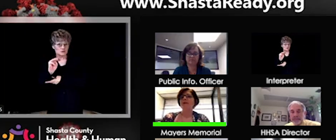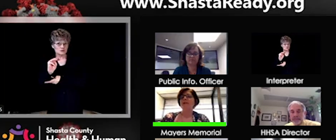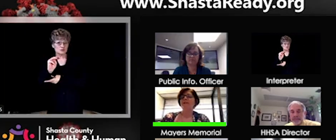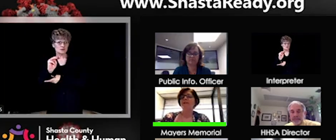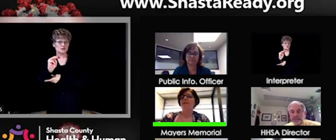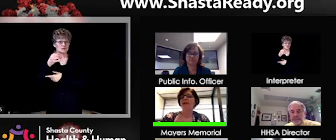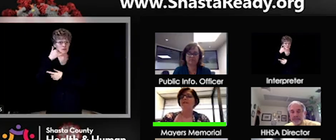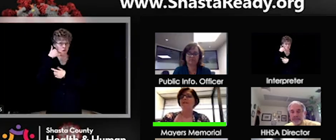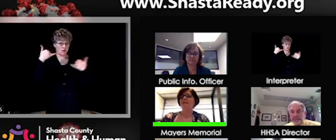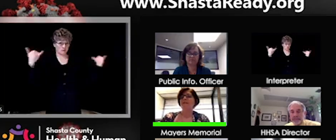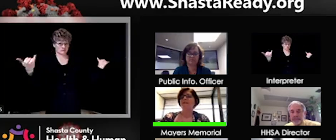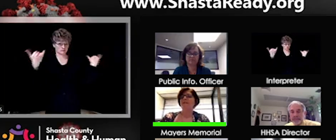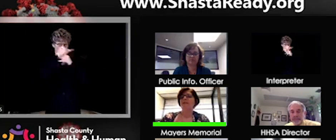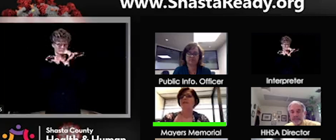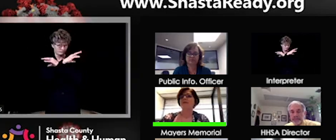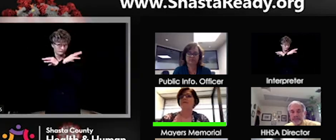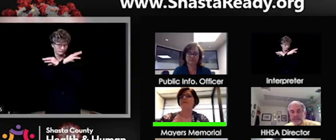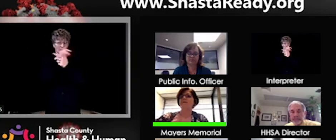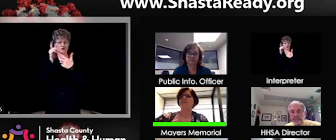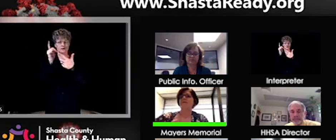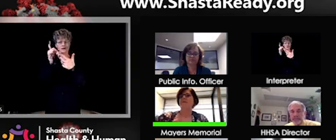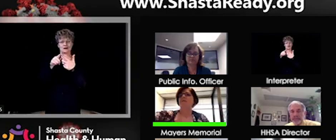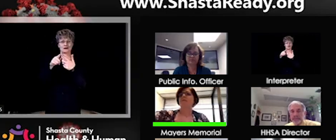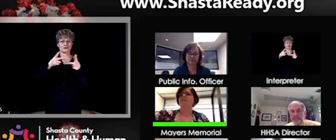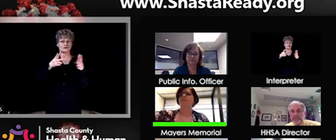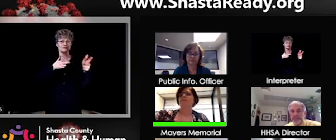windows. So we're trying to get as creative as possible there.